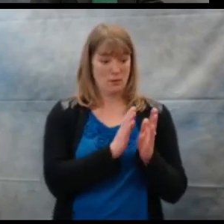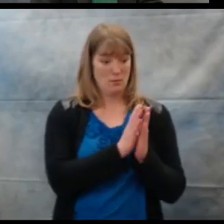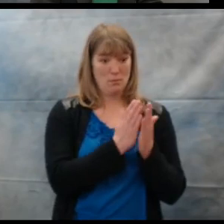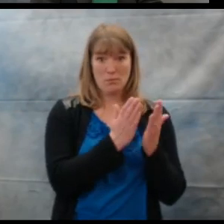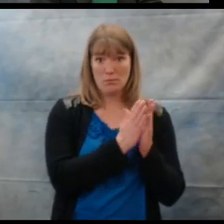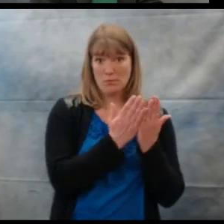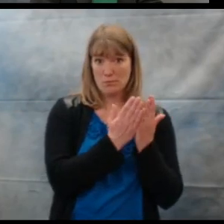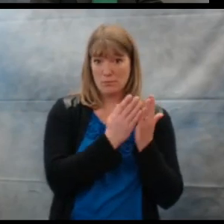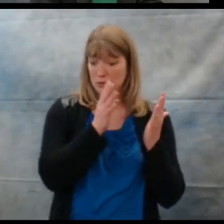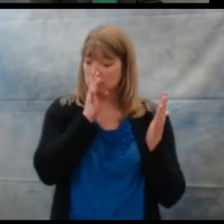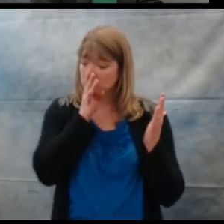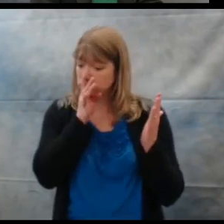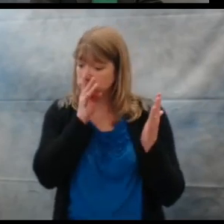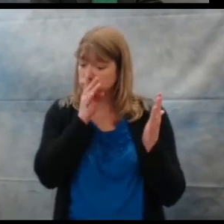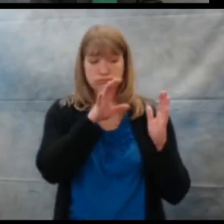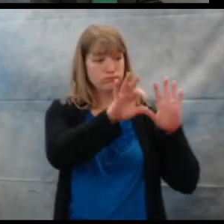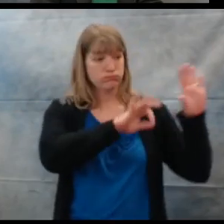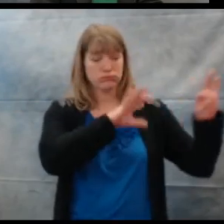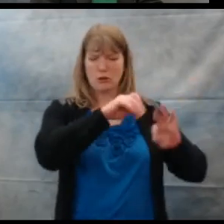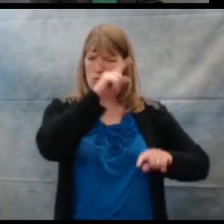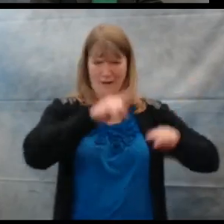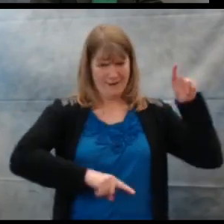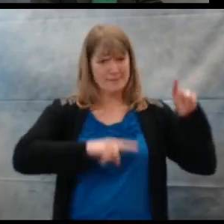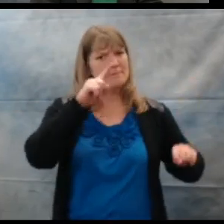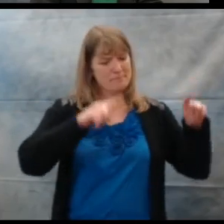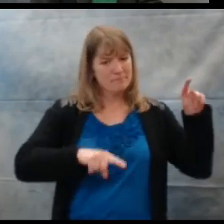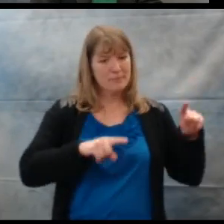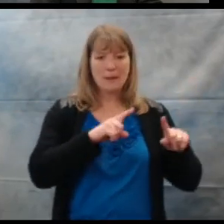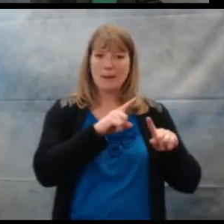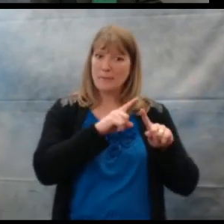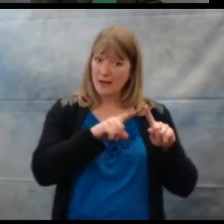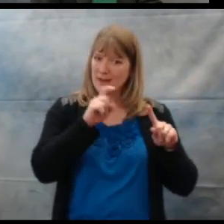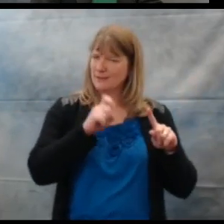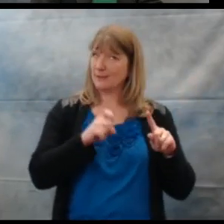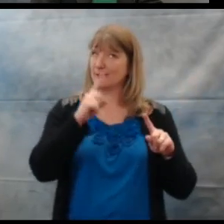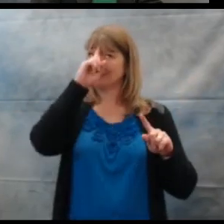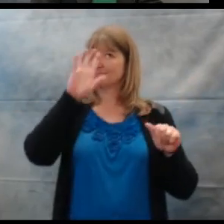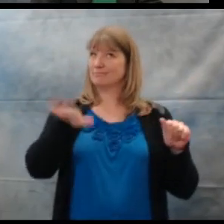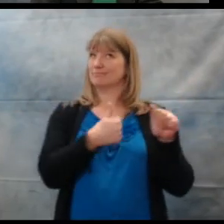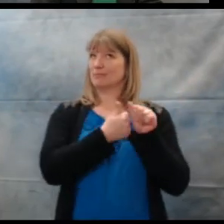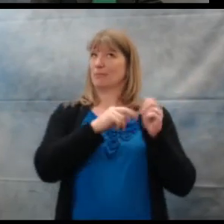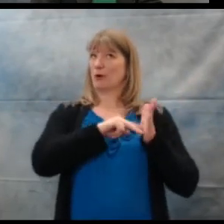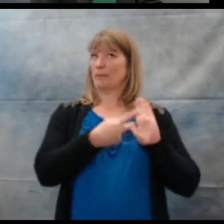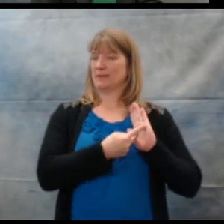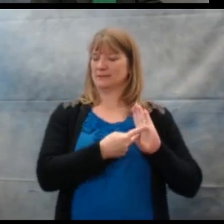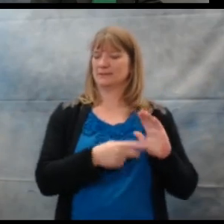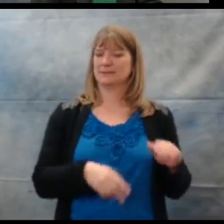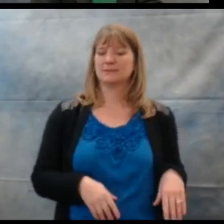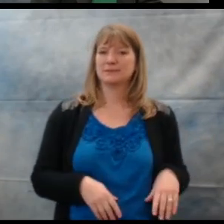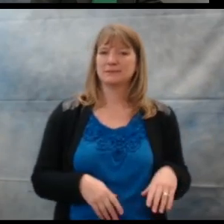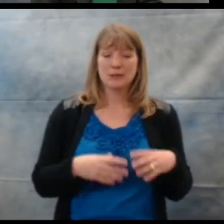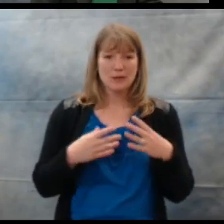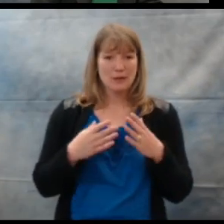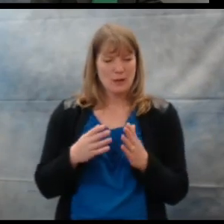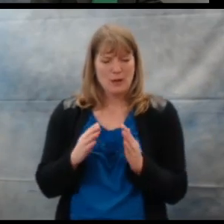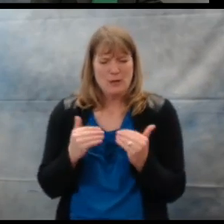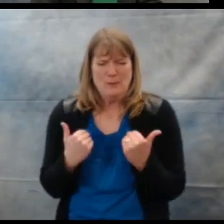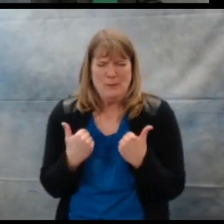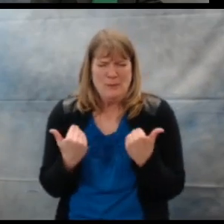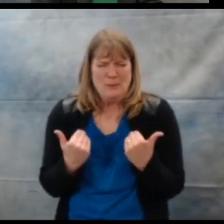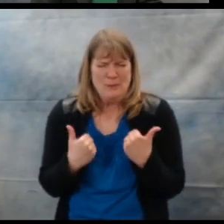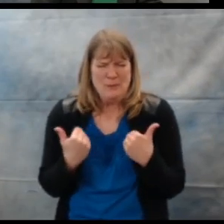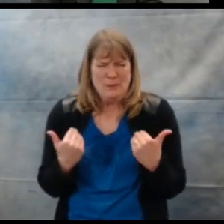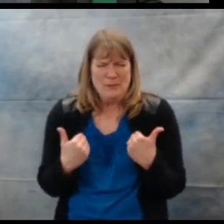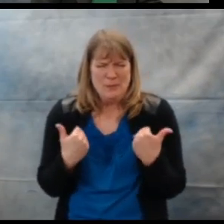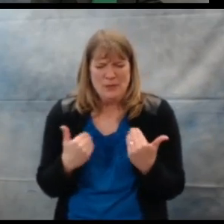Selecting what books to read to the child can be random, but also needs to be purposeful. Soft